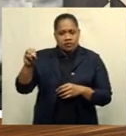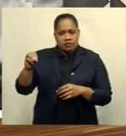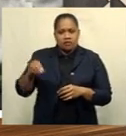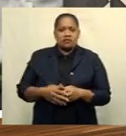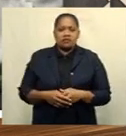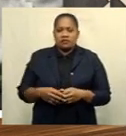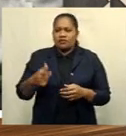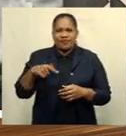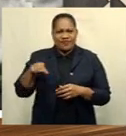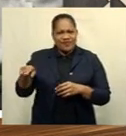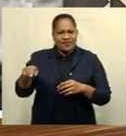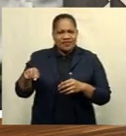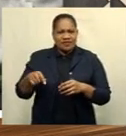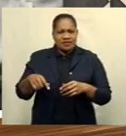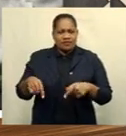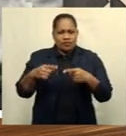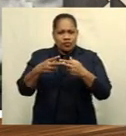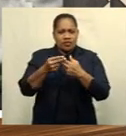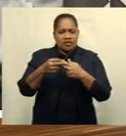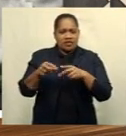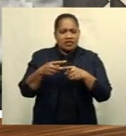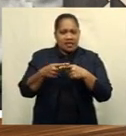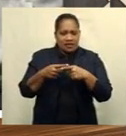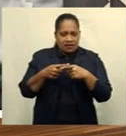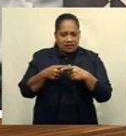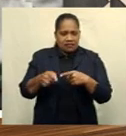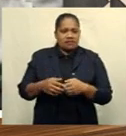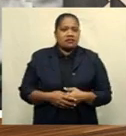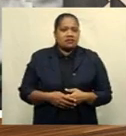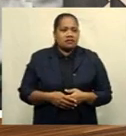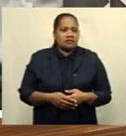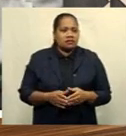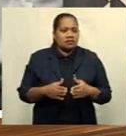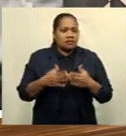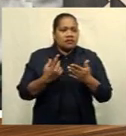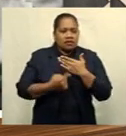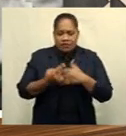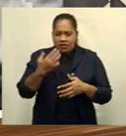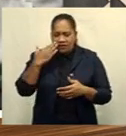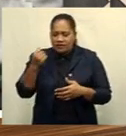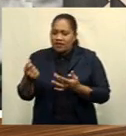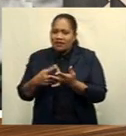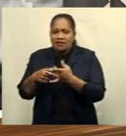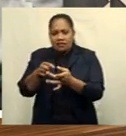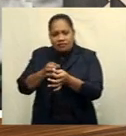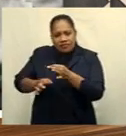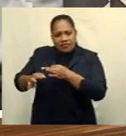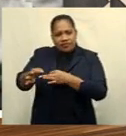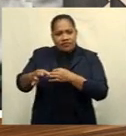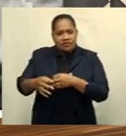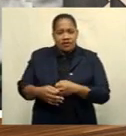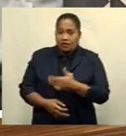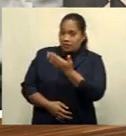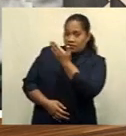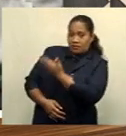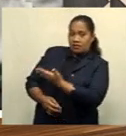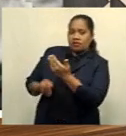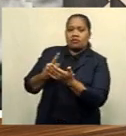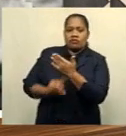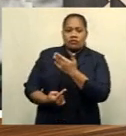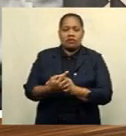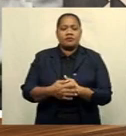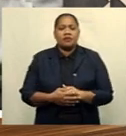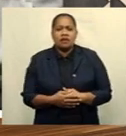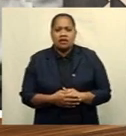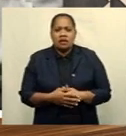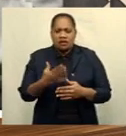leaving coach Andriy Shevchenko digging deep to find a suitable replacement. Basdin suffered a knee injury after being caught